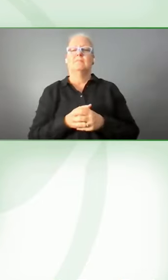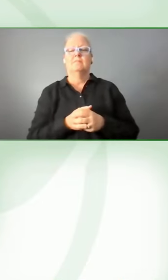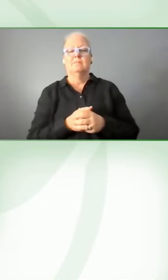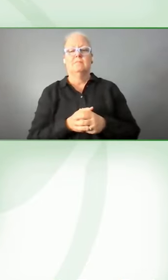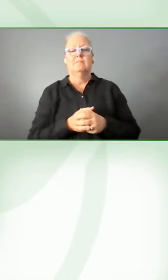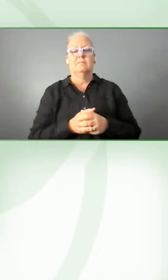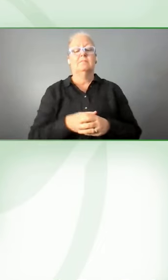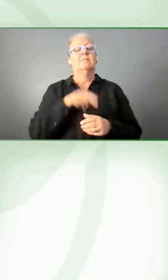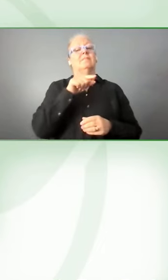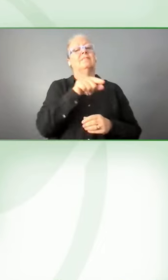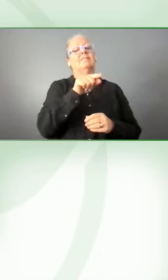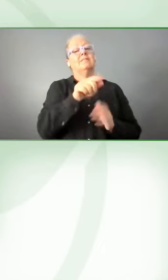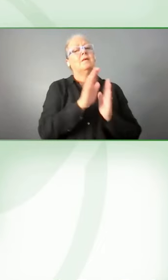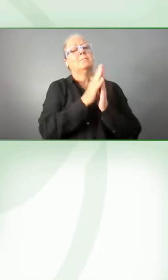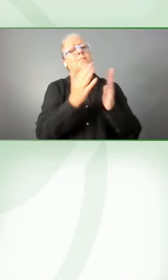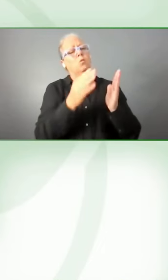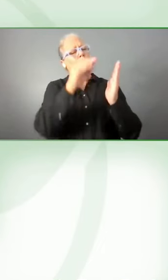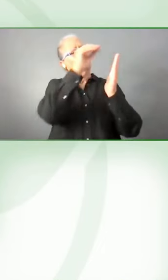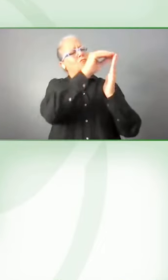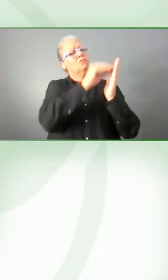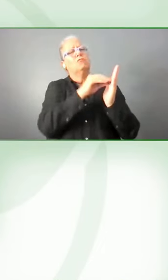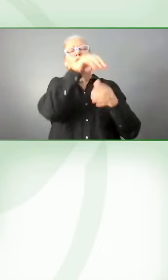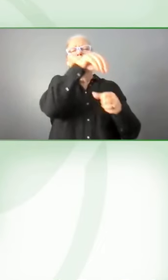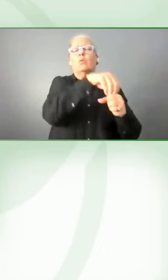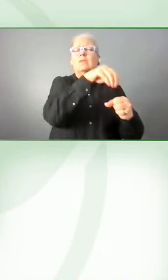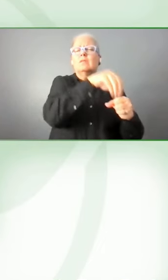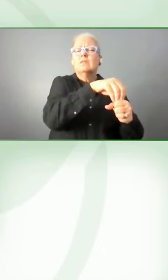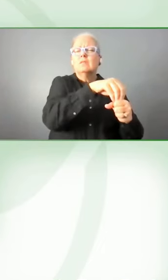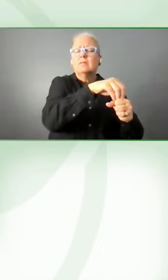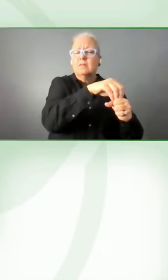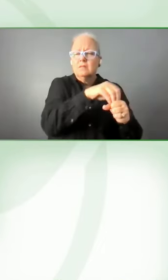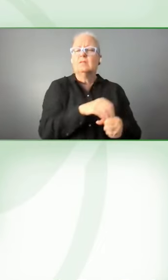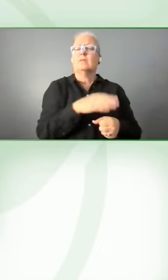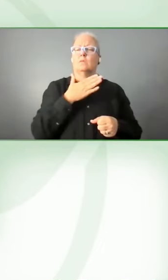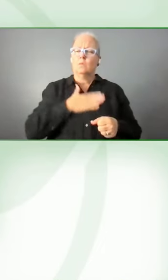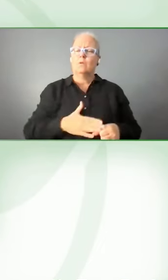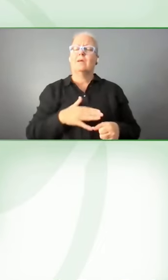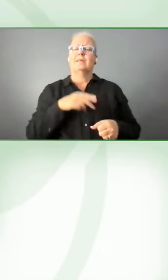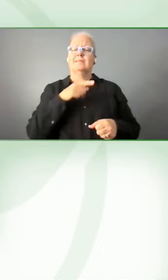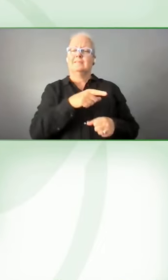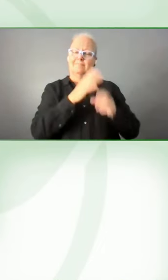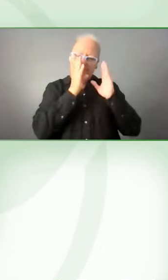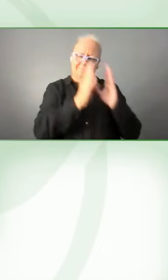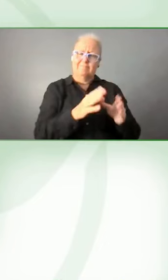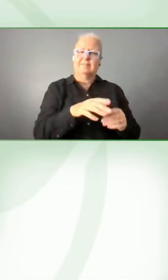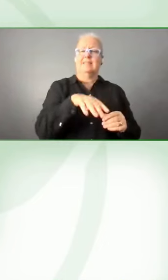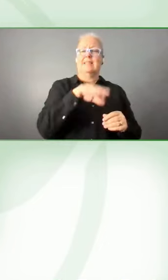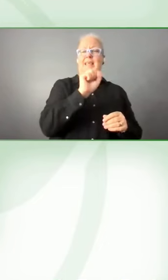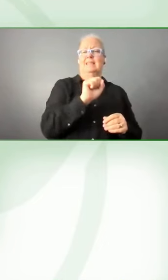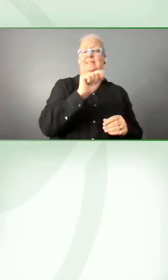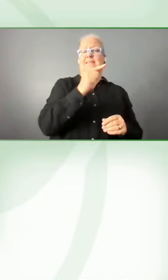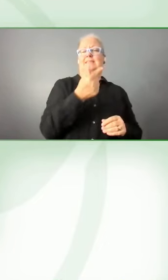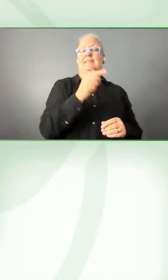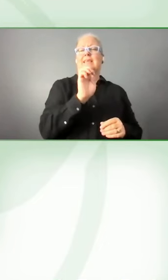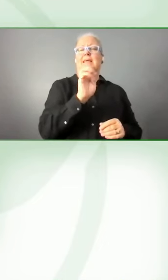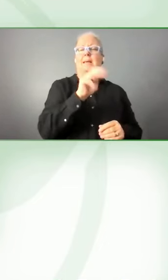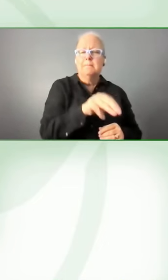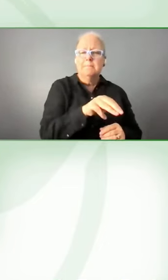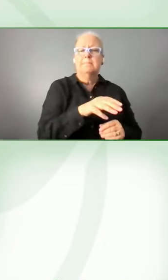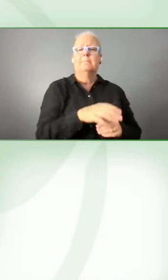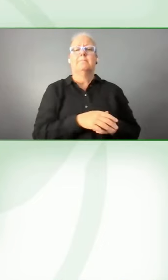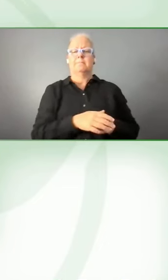a lot of focus on STEM and is accessible in STEM is kind of an